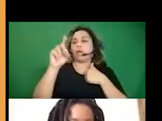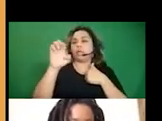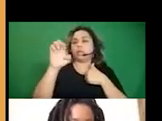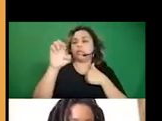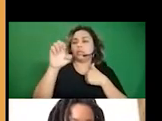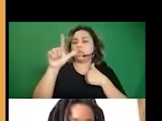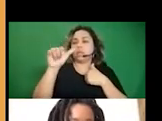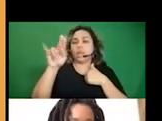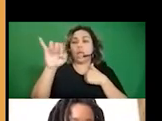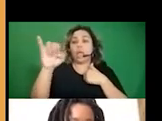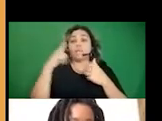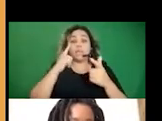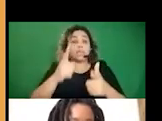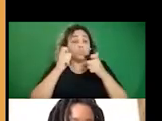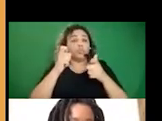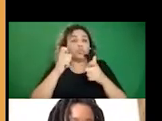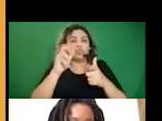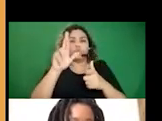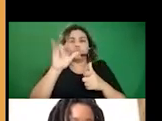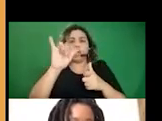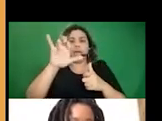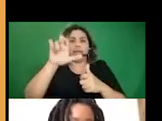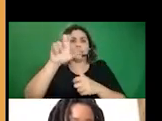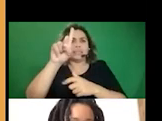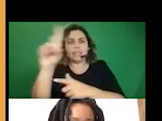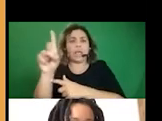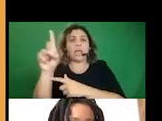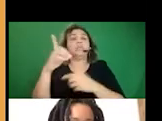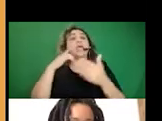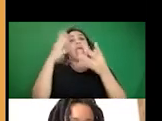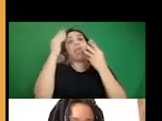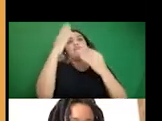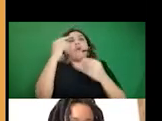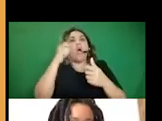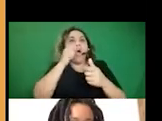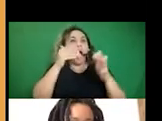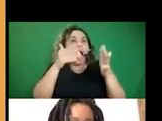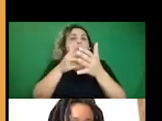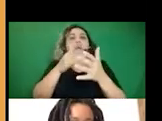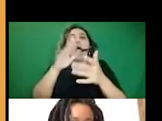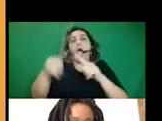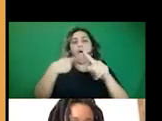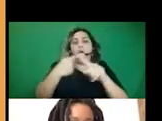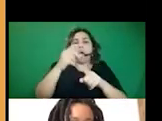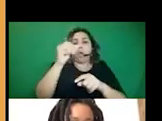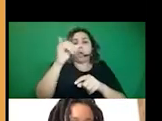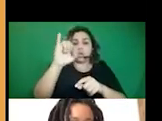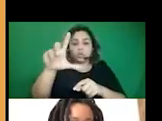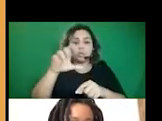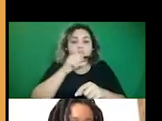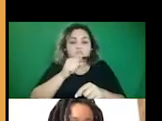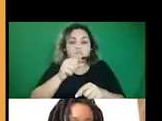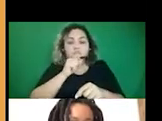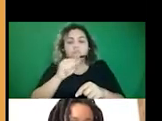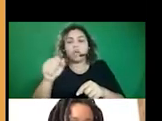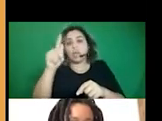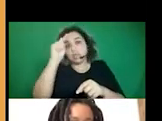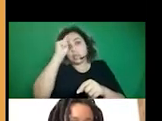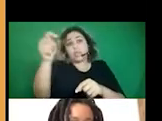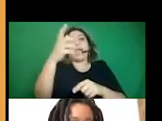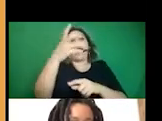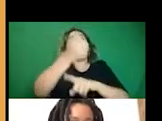about the speed of racialized info and the social media ages, hard, uh, fears of taking Beyonce